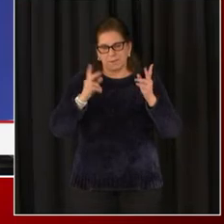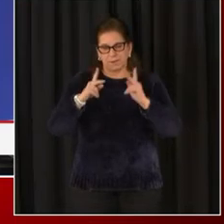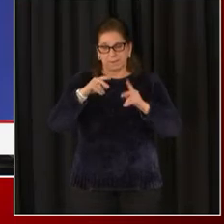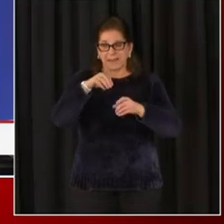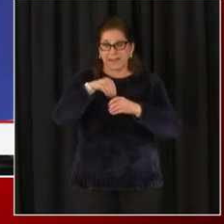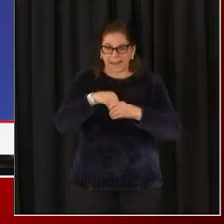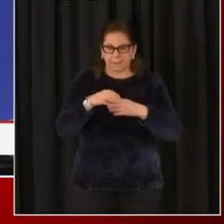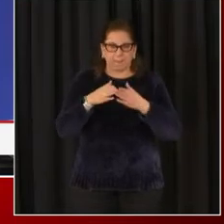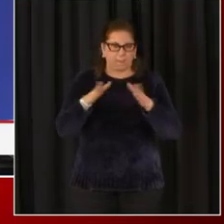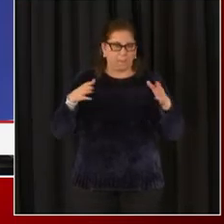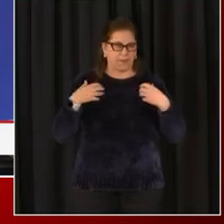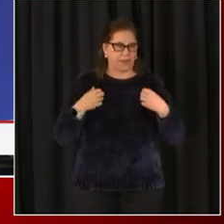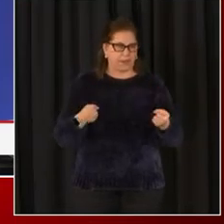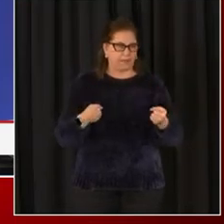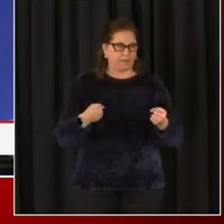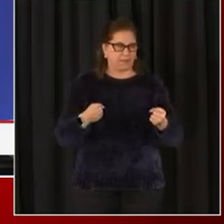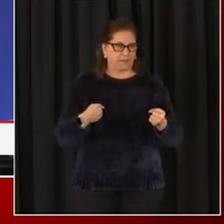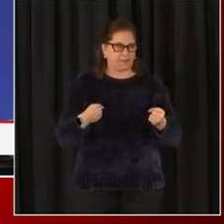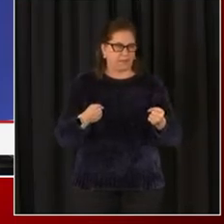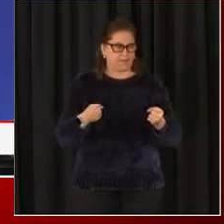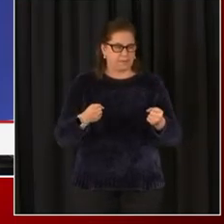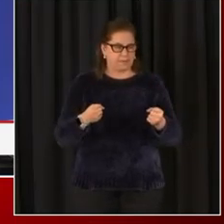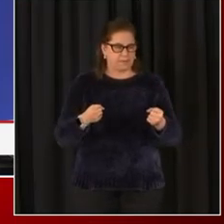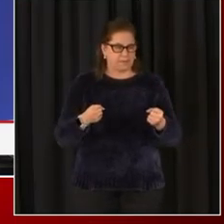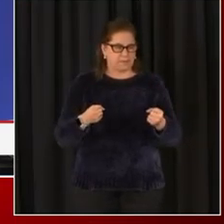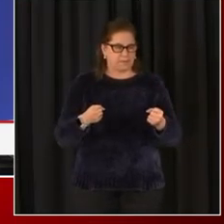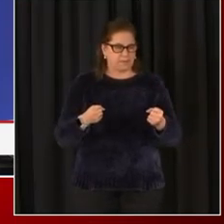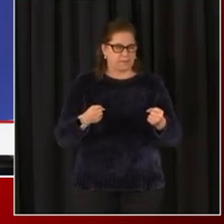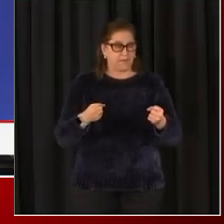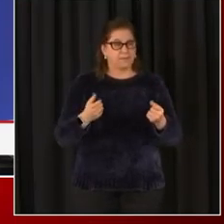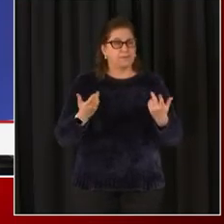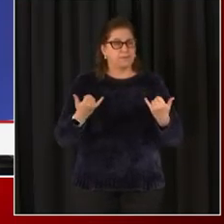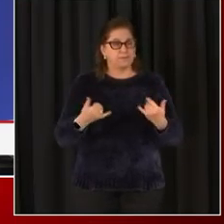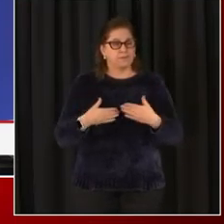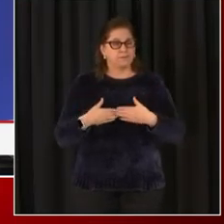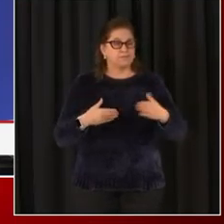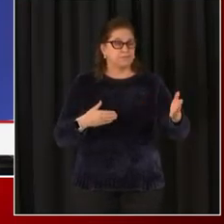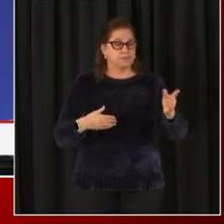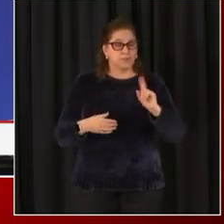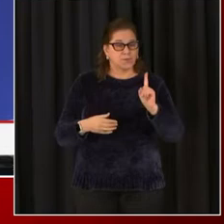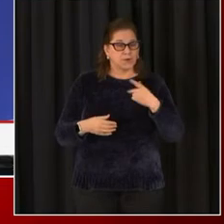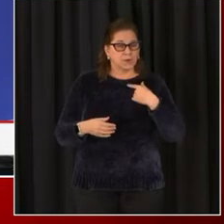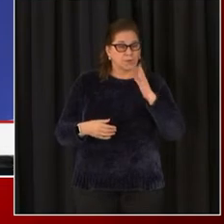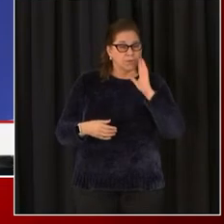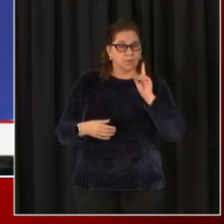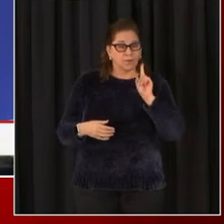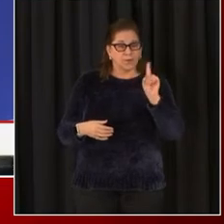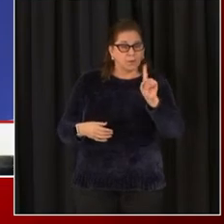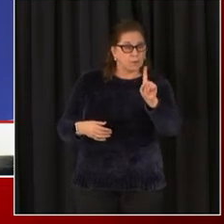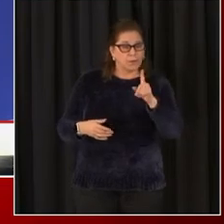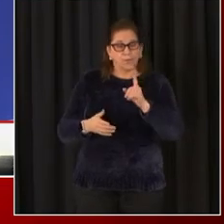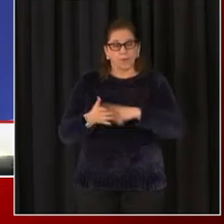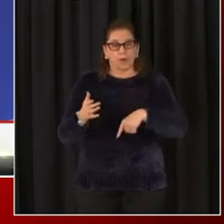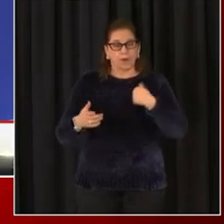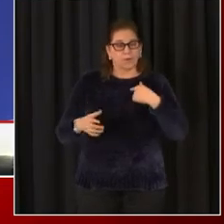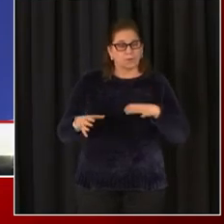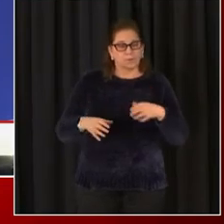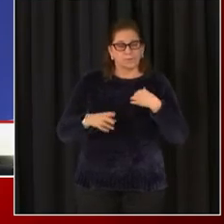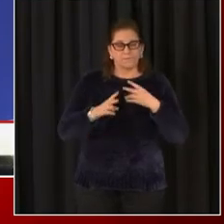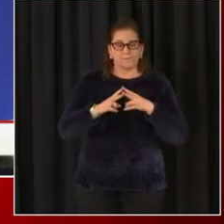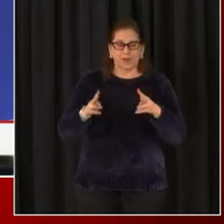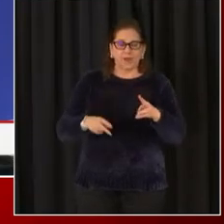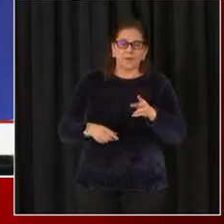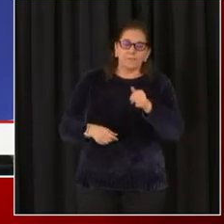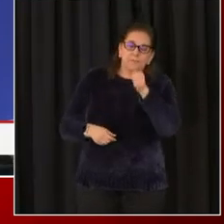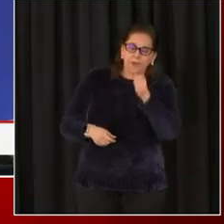official, uh, in terms of where, uh, I will go. And what it is that I will do, uh, I have